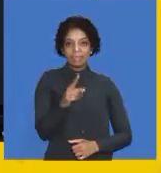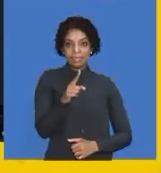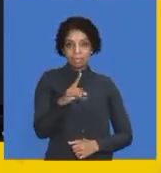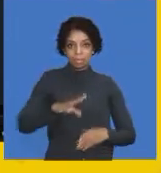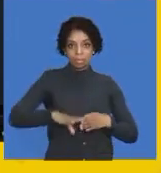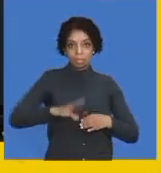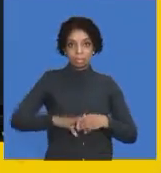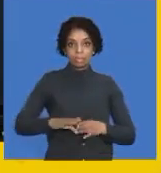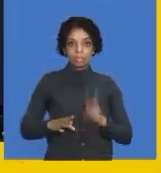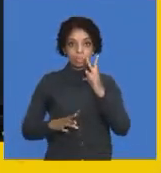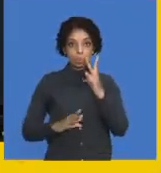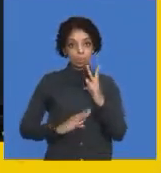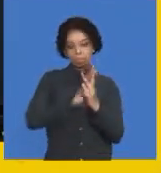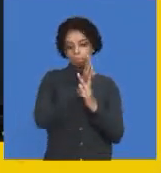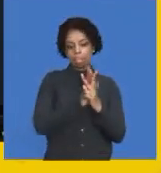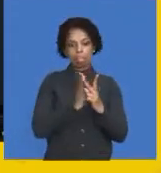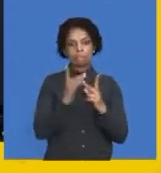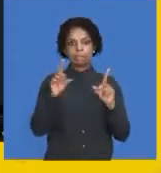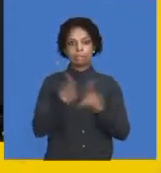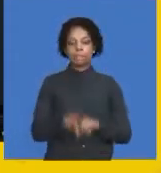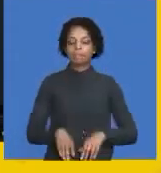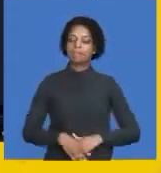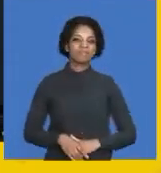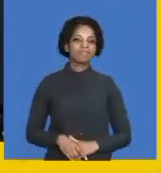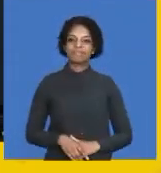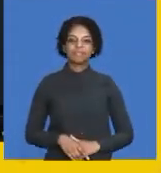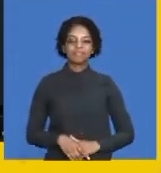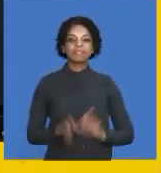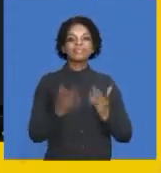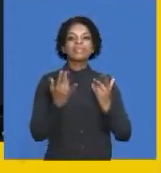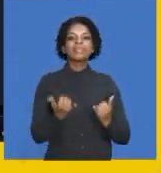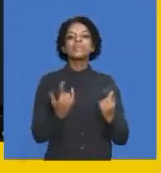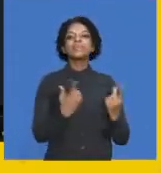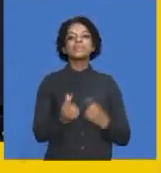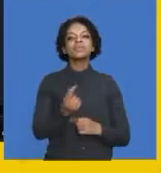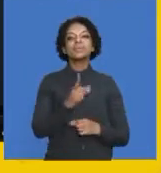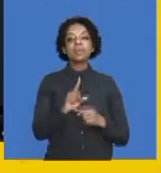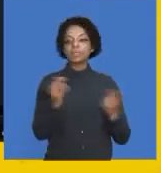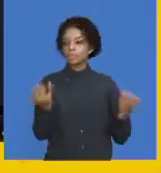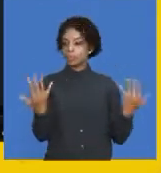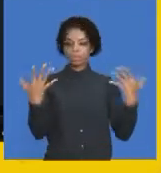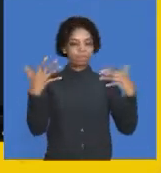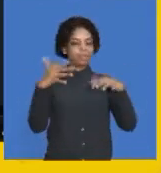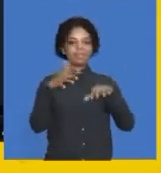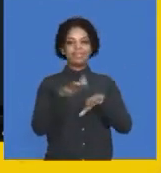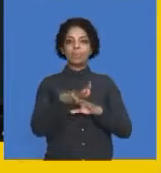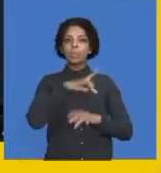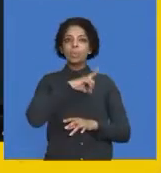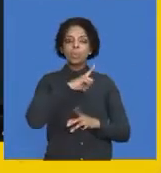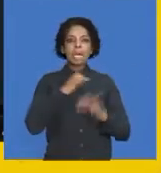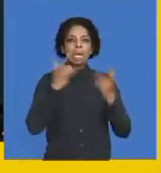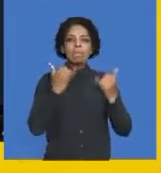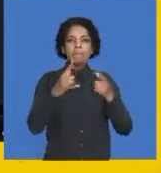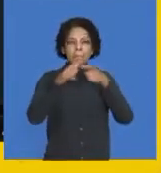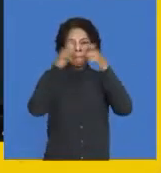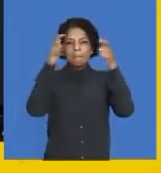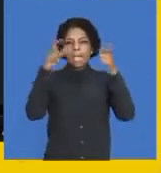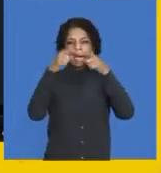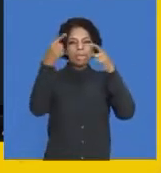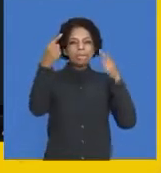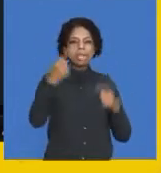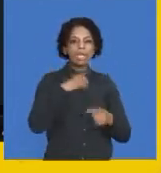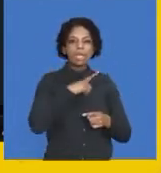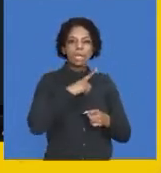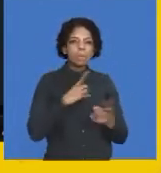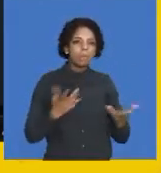the two are not the same. We have to reconcile and see why are these two figures different. And that's the